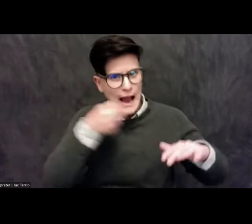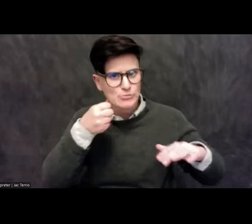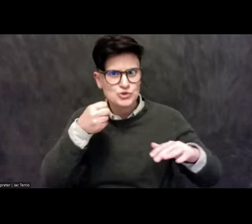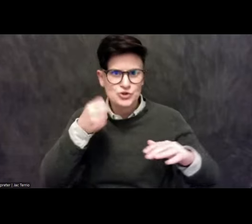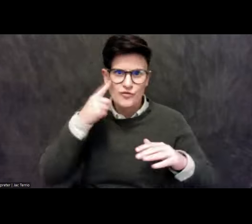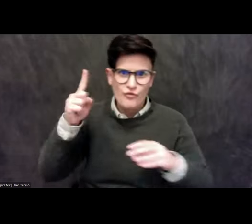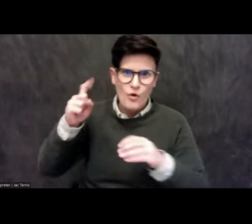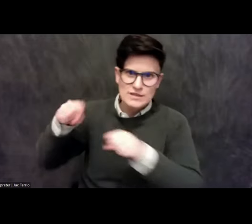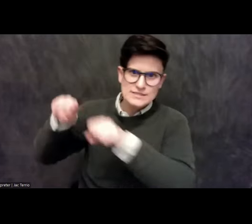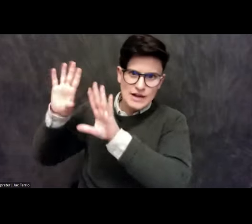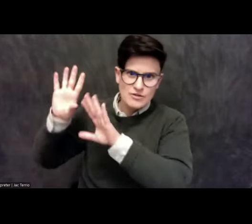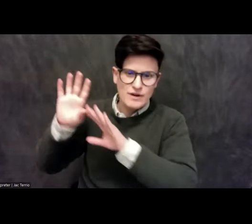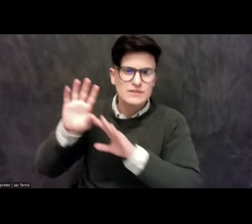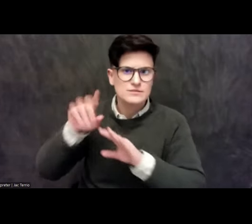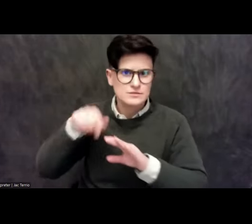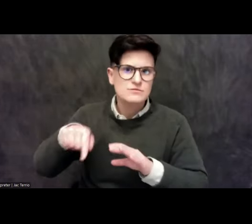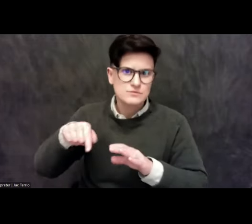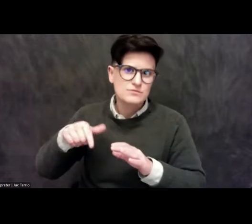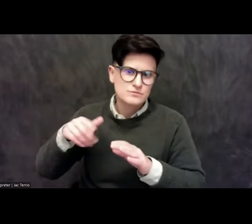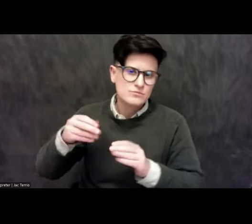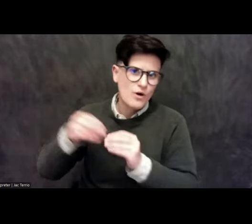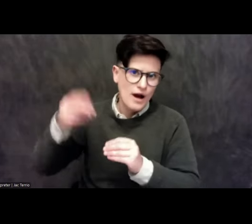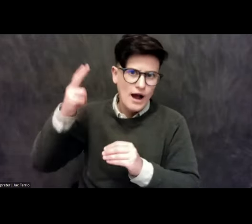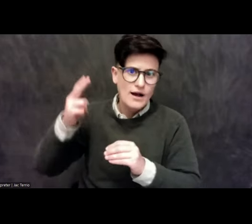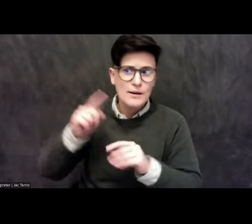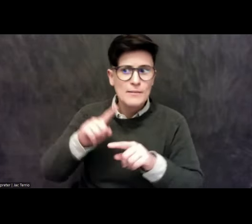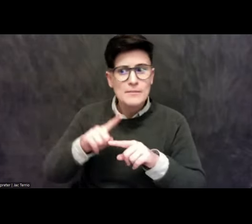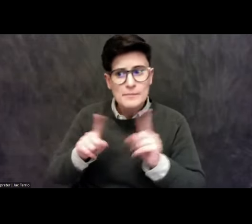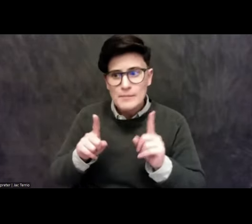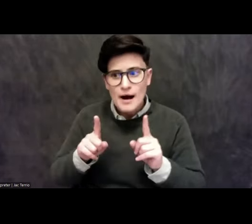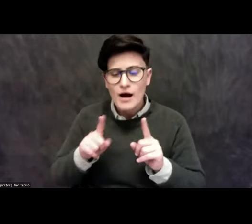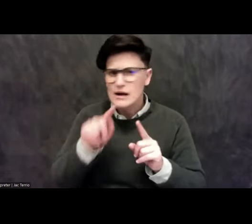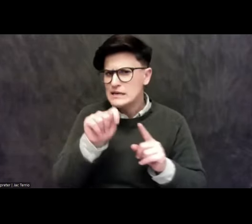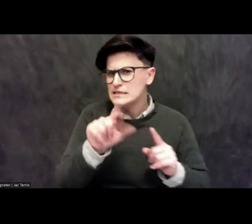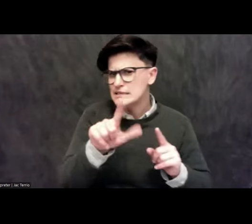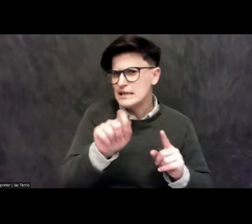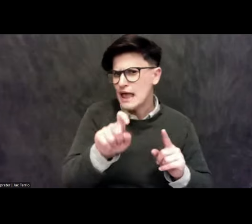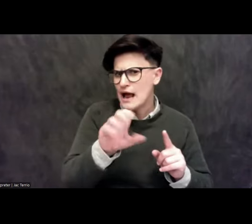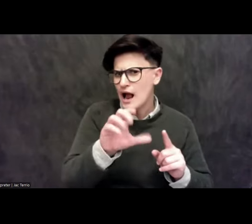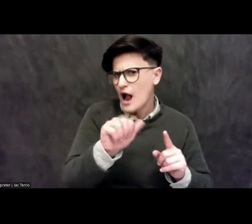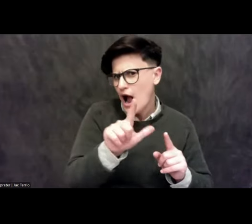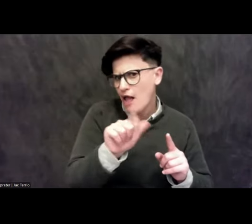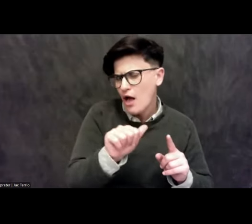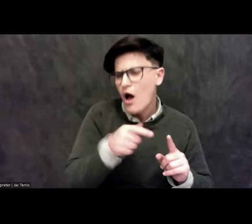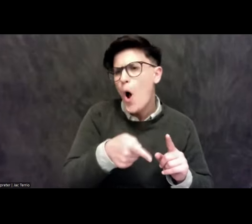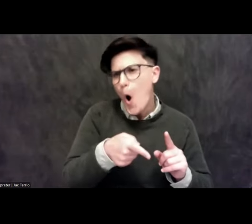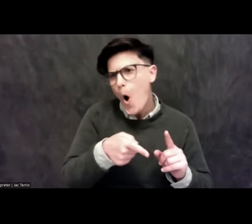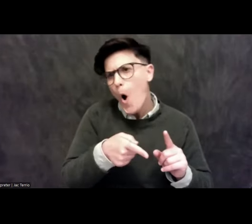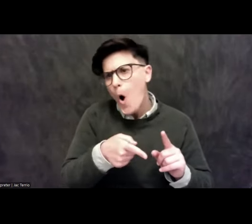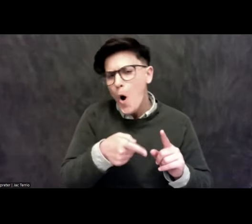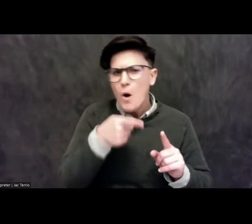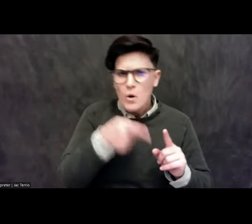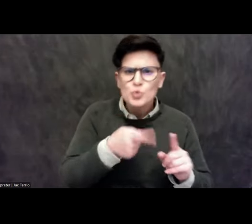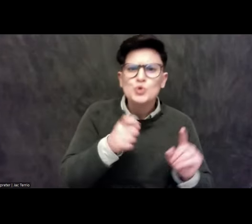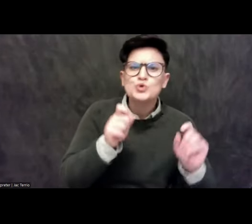higher. But it wasn't unknown to people of Tlaxcala and other smaller city-states or